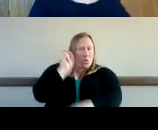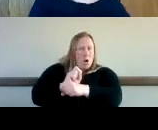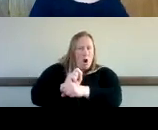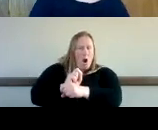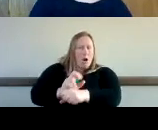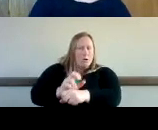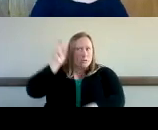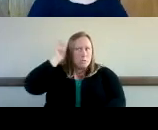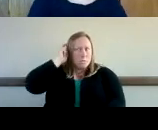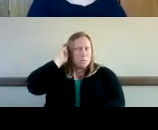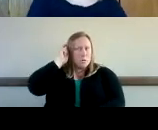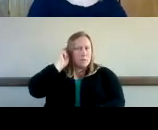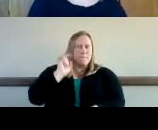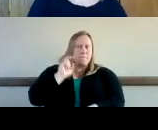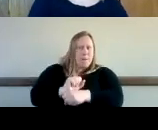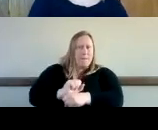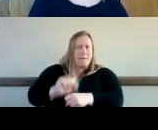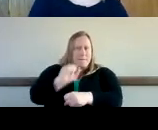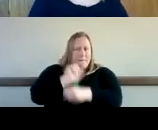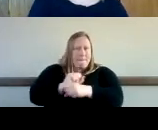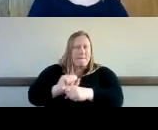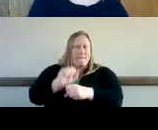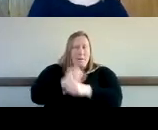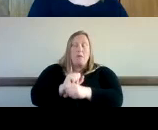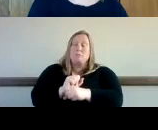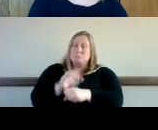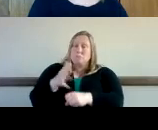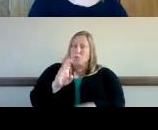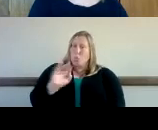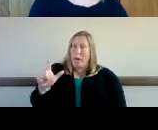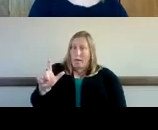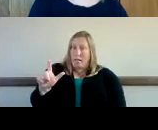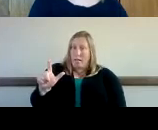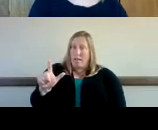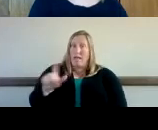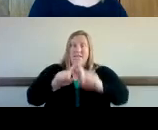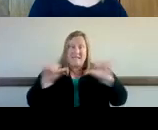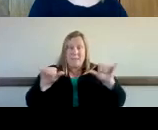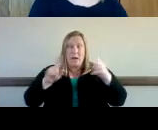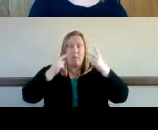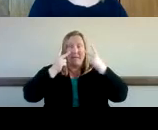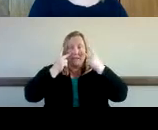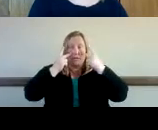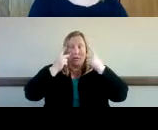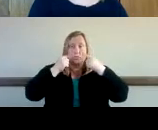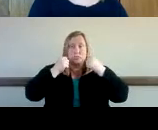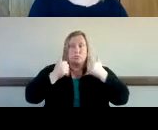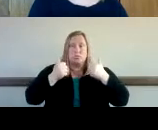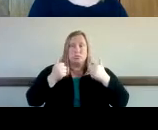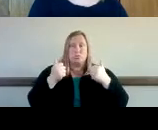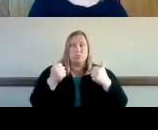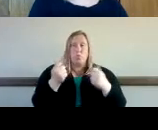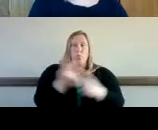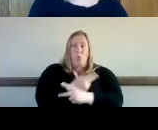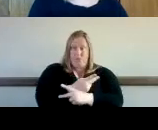implants and did very well in the meantime her vision loss continued to progress at this